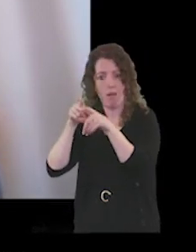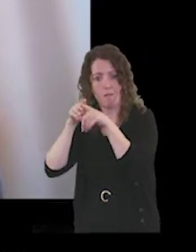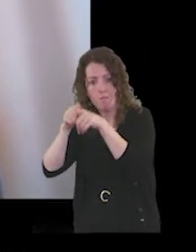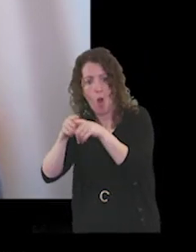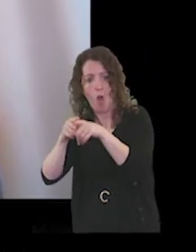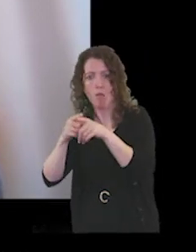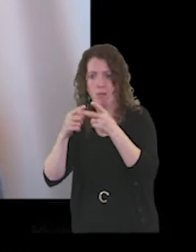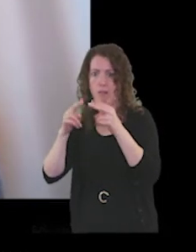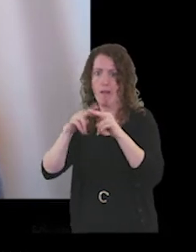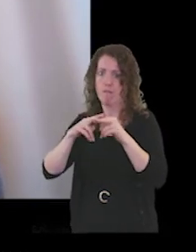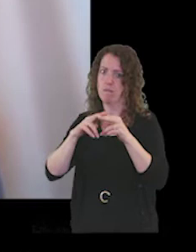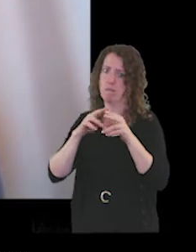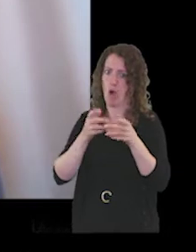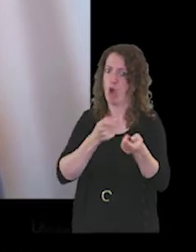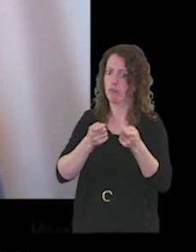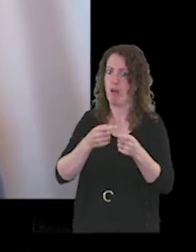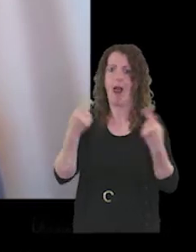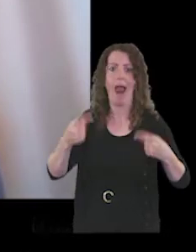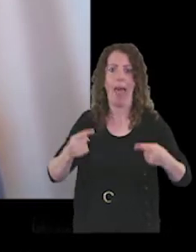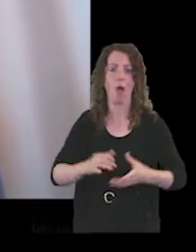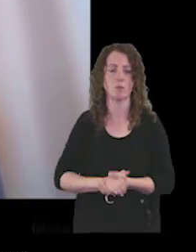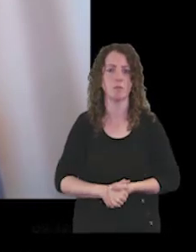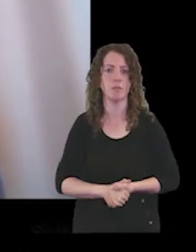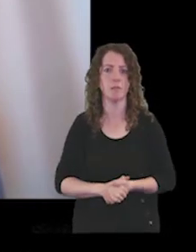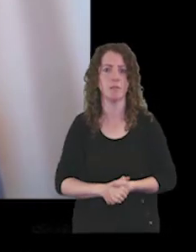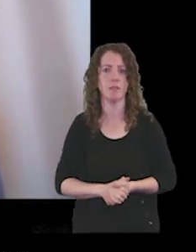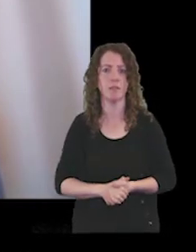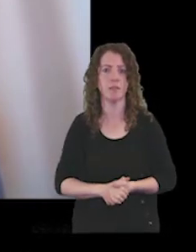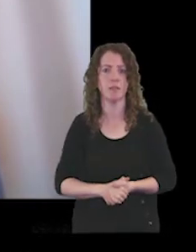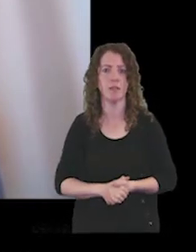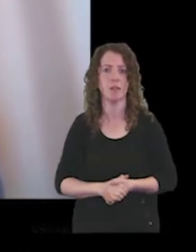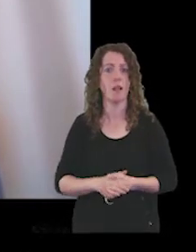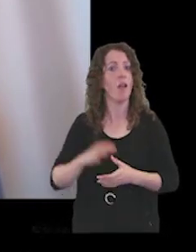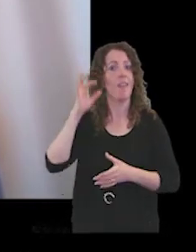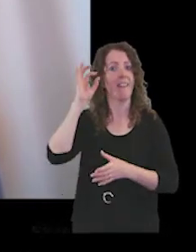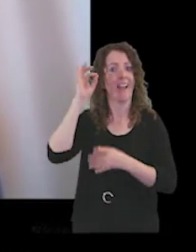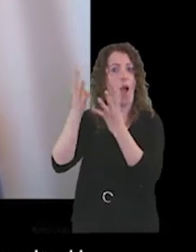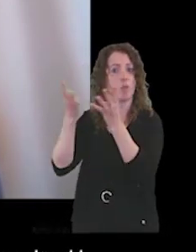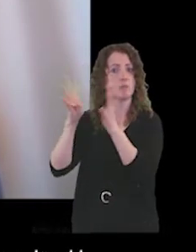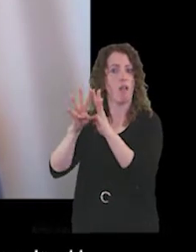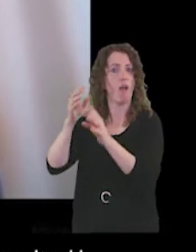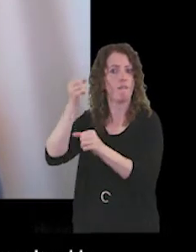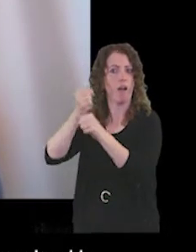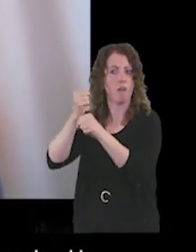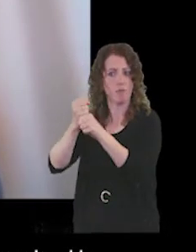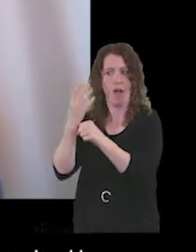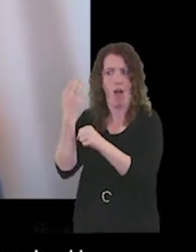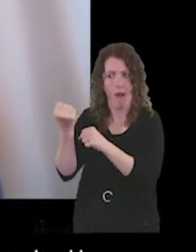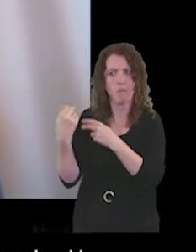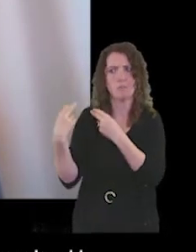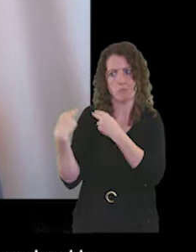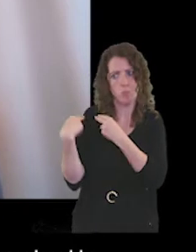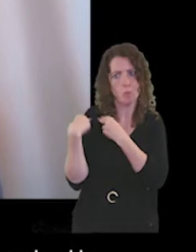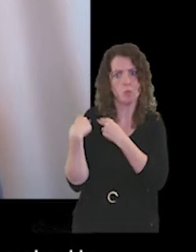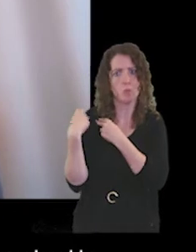allowed. The Council of Governors, as I said, has a statutory duty to represent the views of